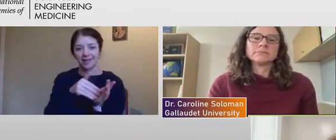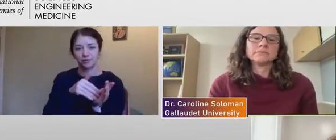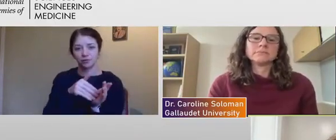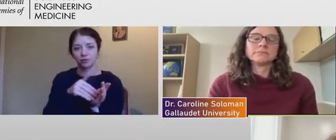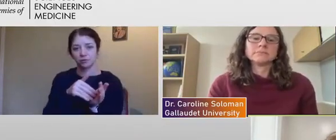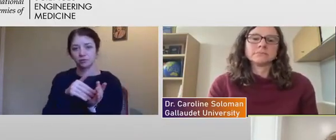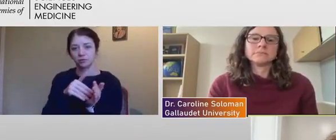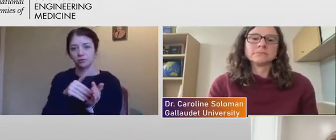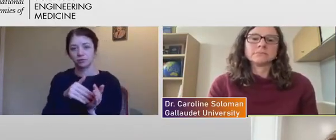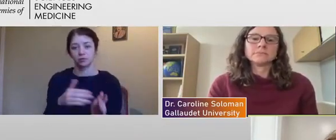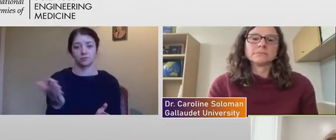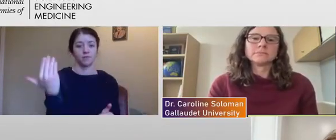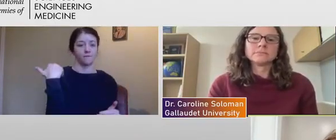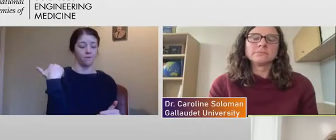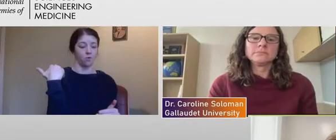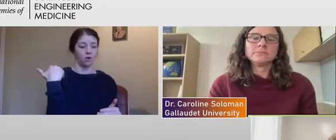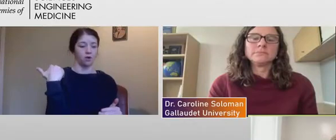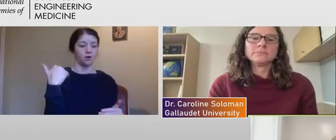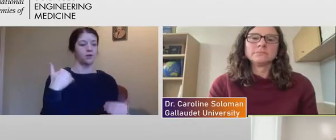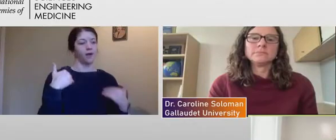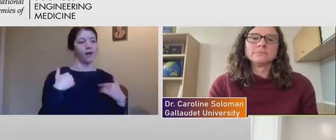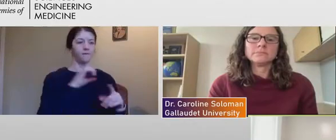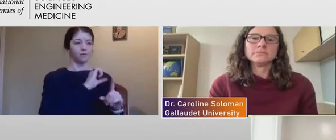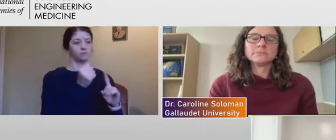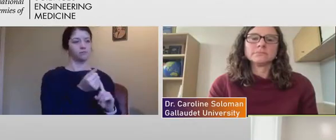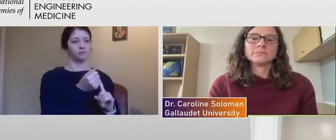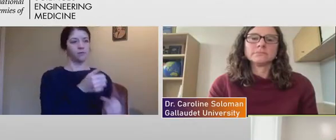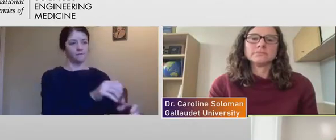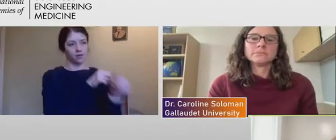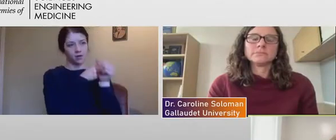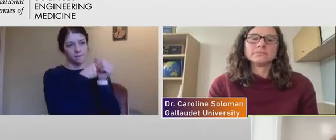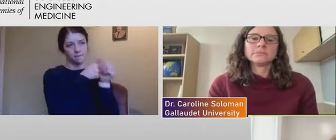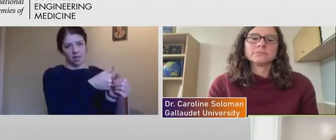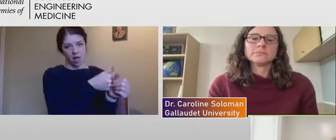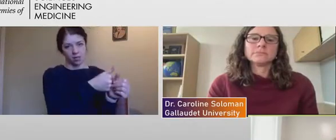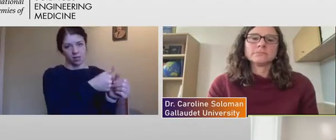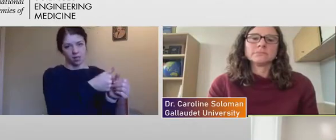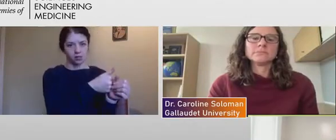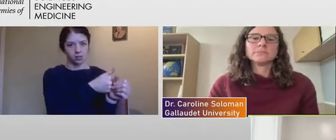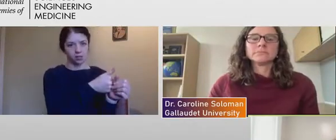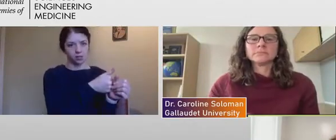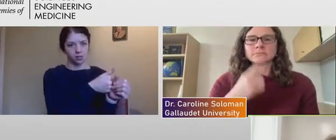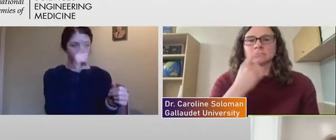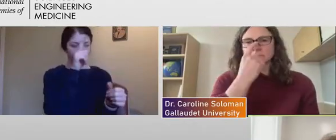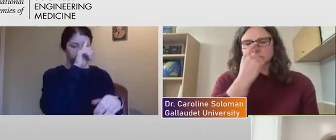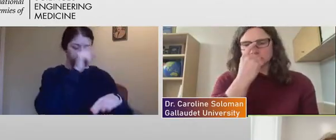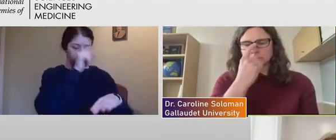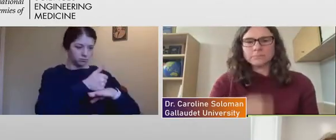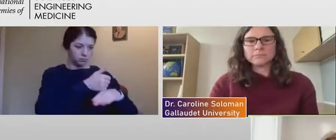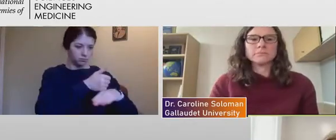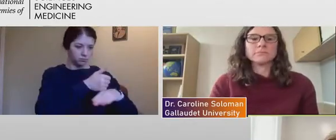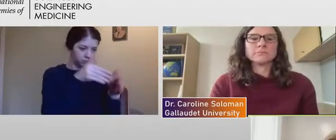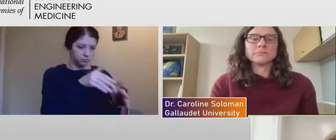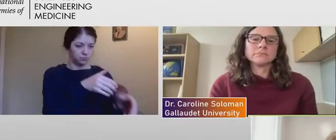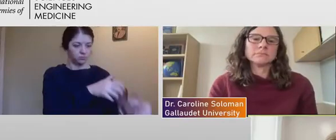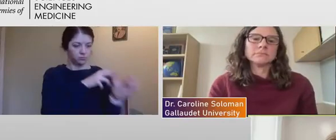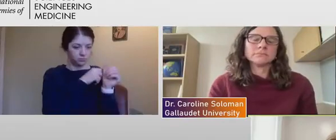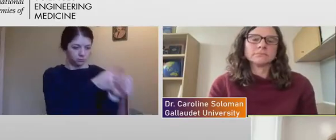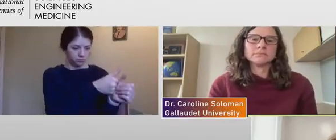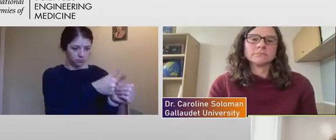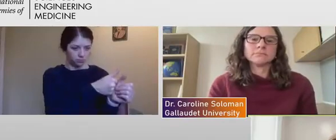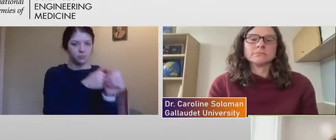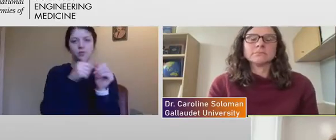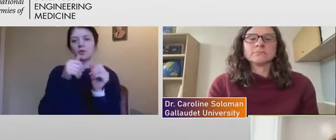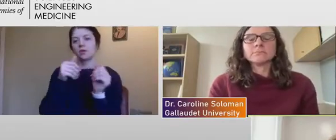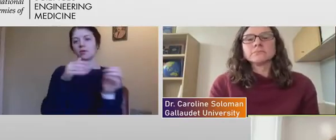posture of compliance in this space to one of, you know, promoting disability rights and disability justice,